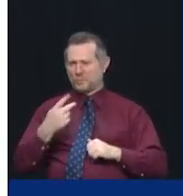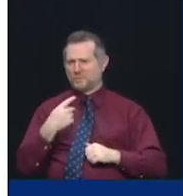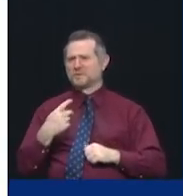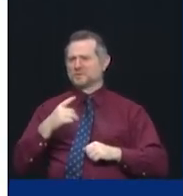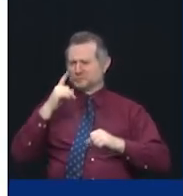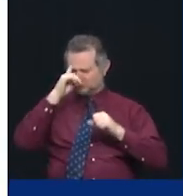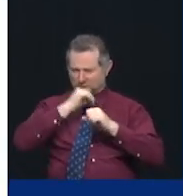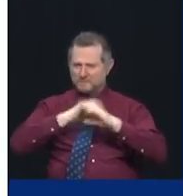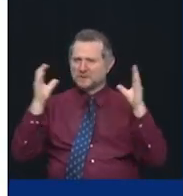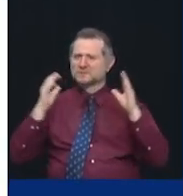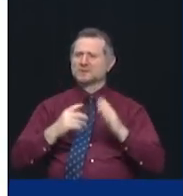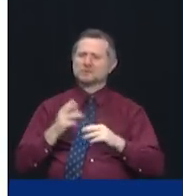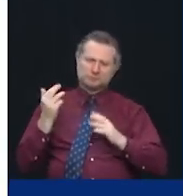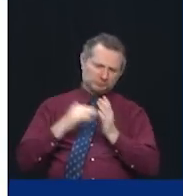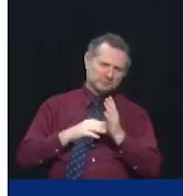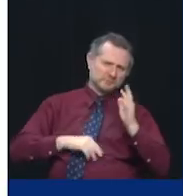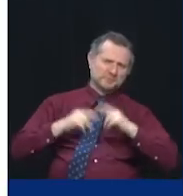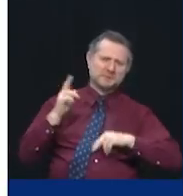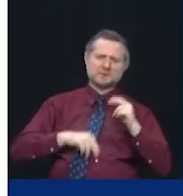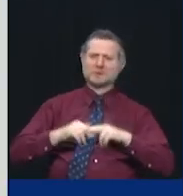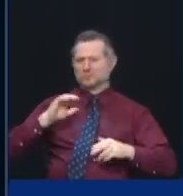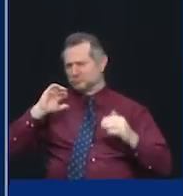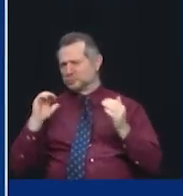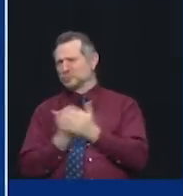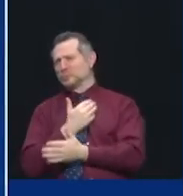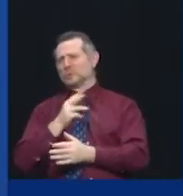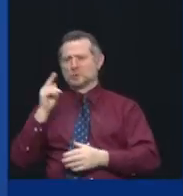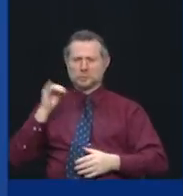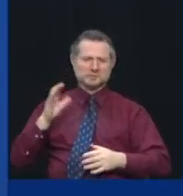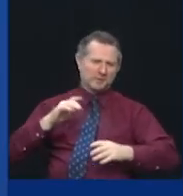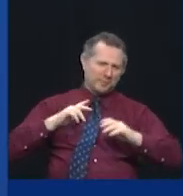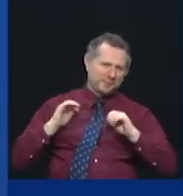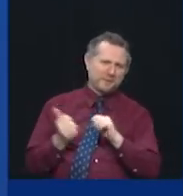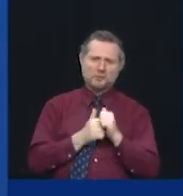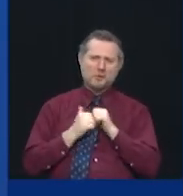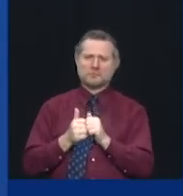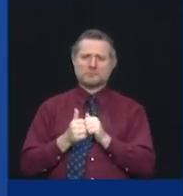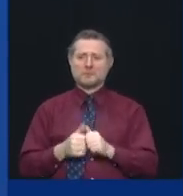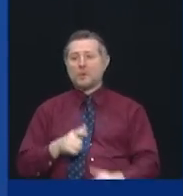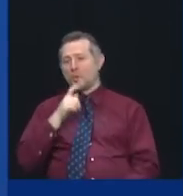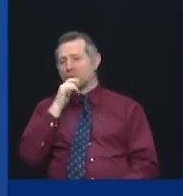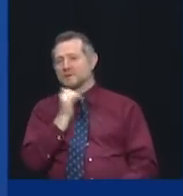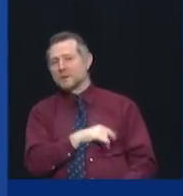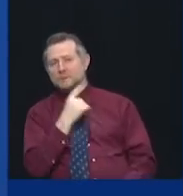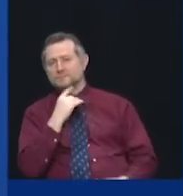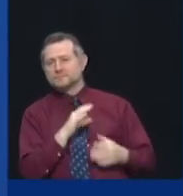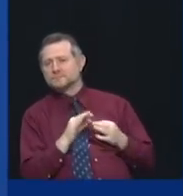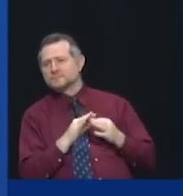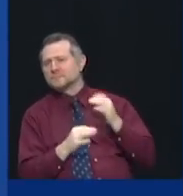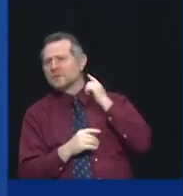rebuild, and renew New York together. Who was that? Who?